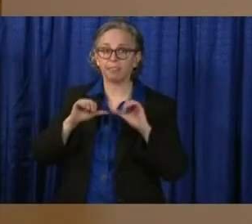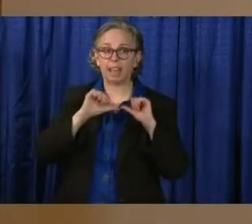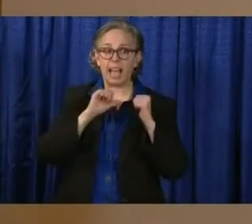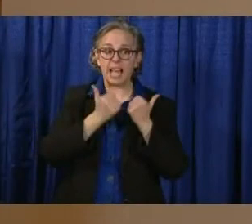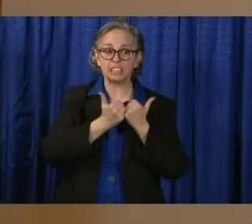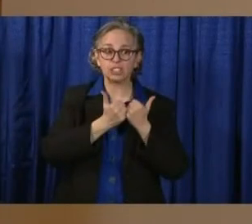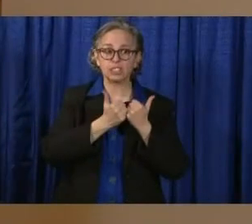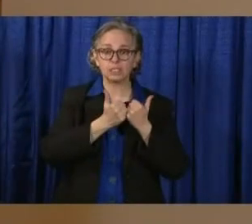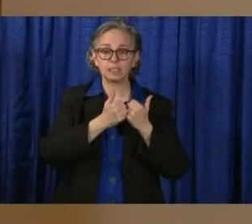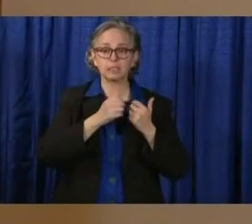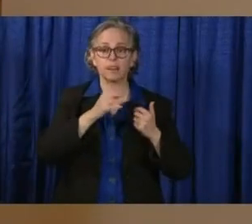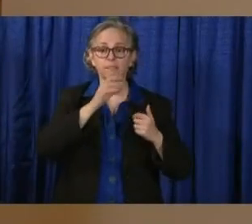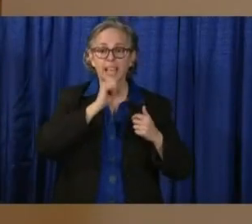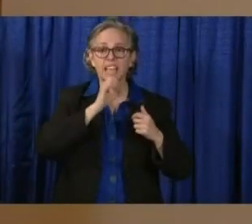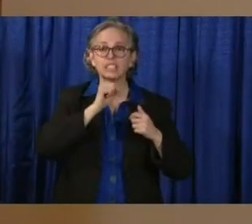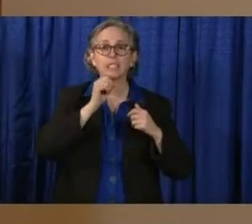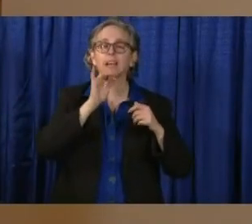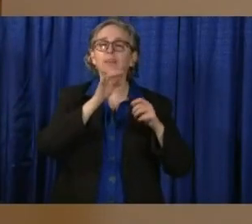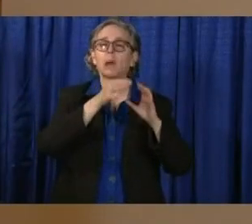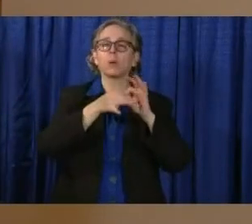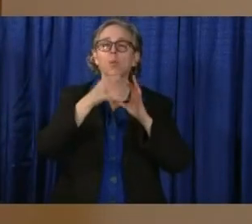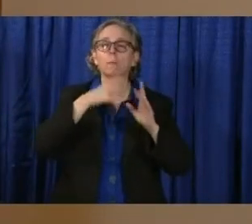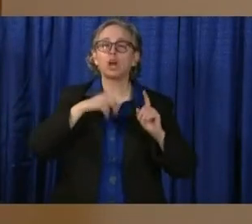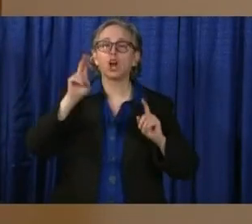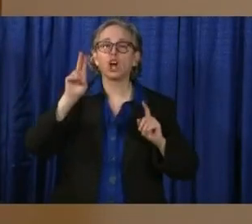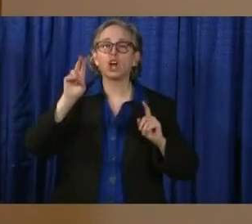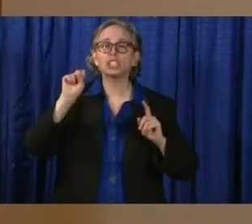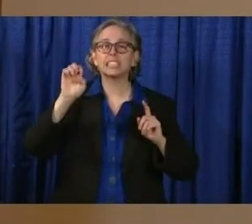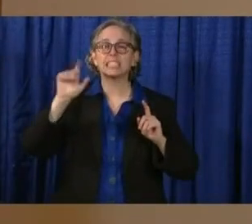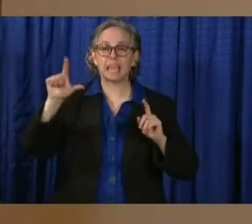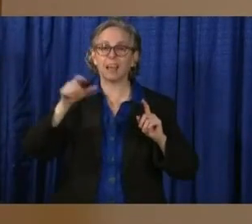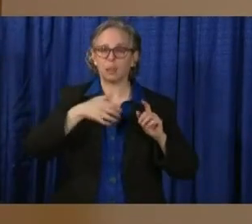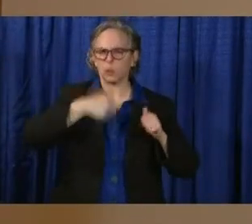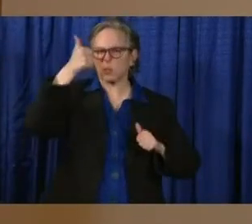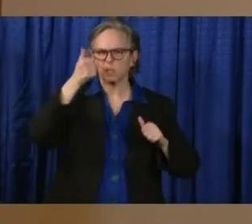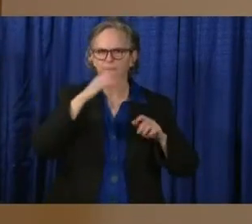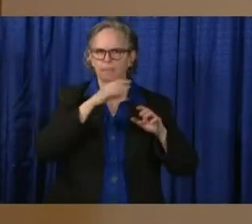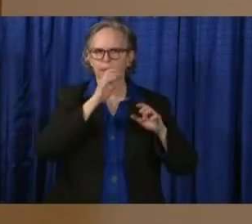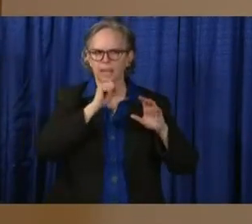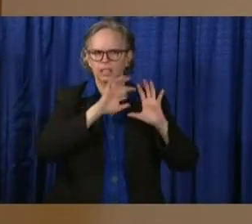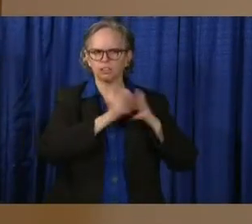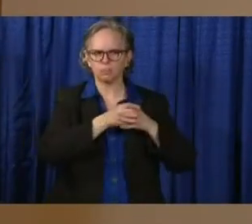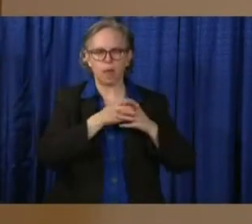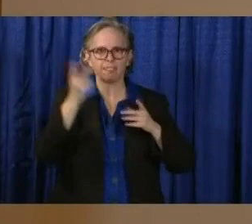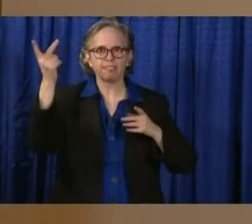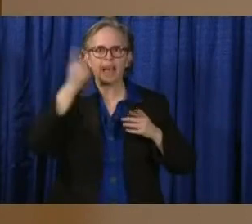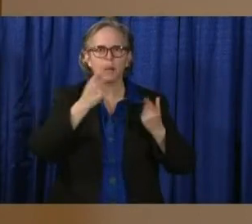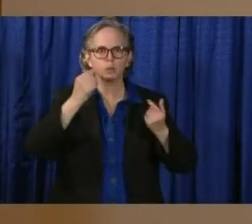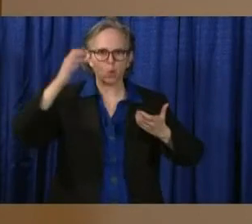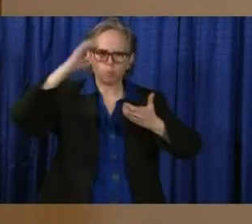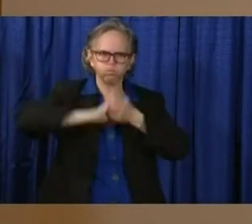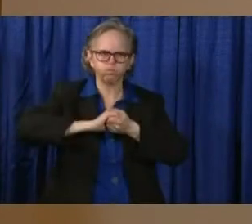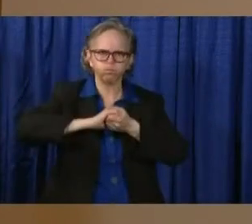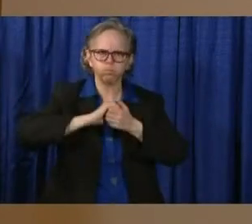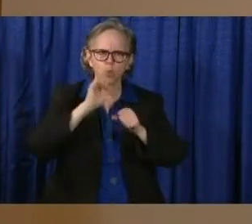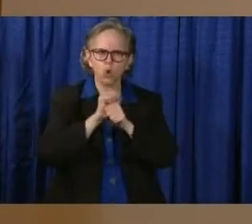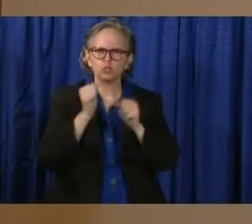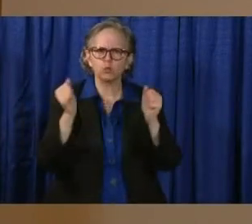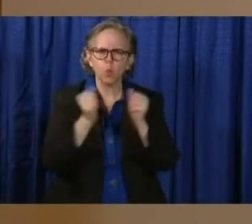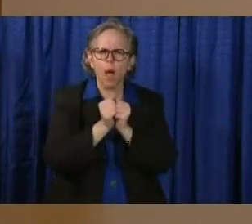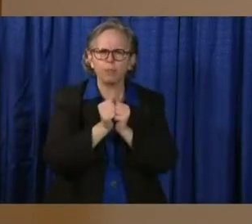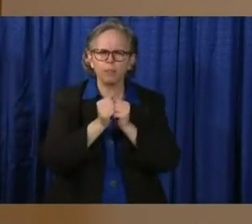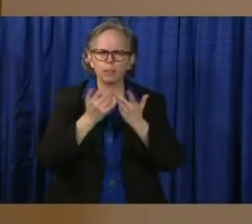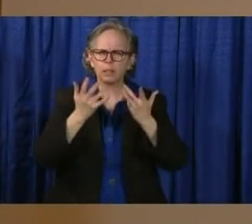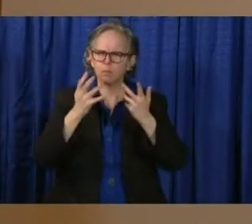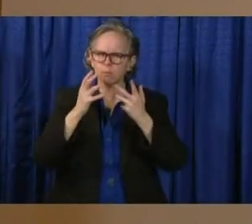tirelessly on sort of best practice standards. They've been sharing that across the industry all along. But we'll try to share some more of that